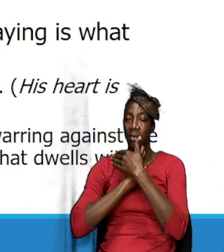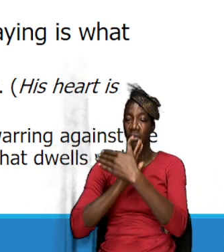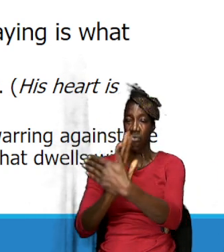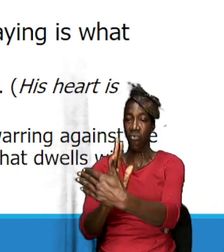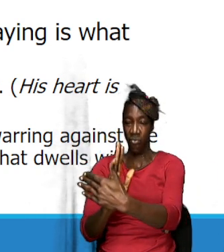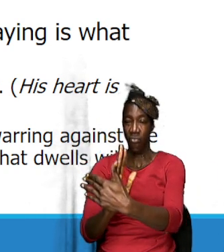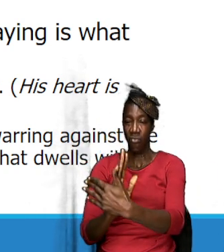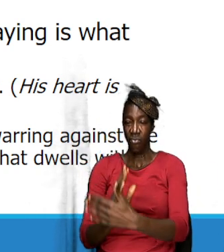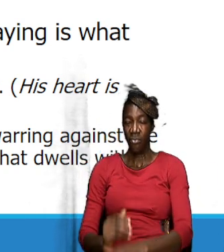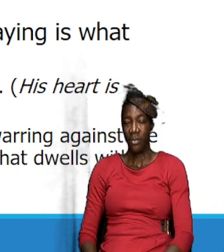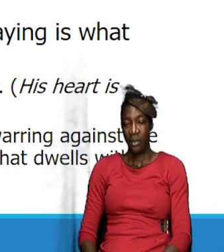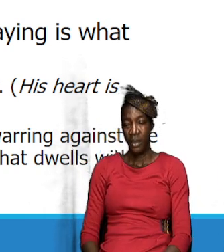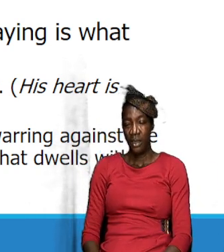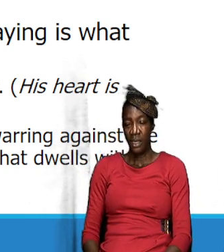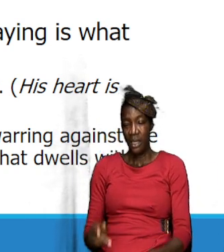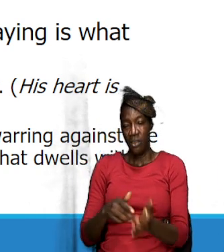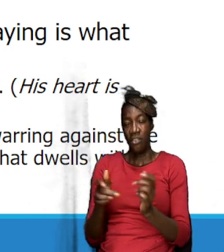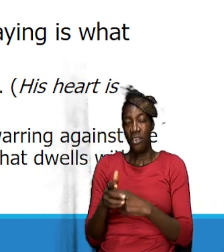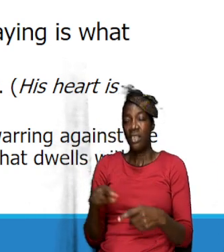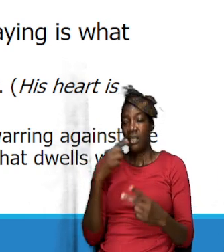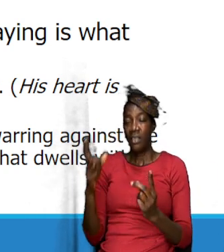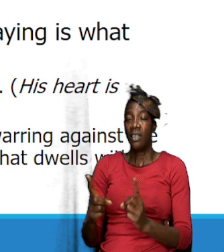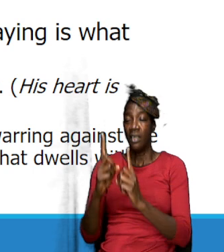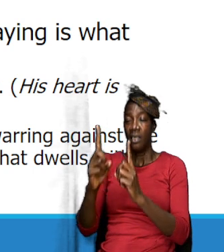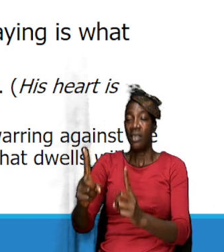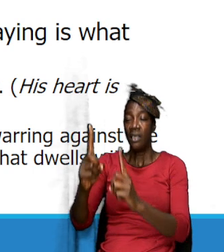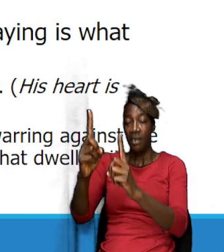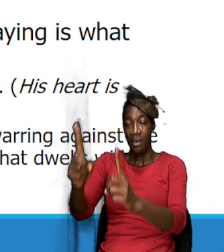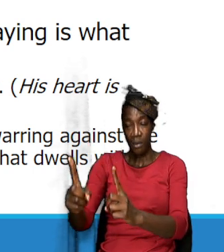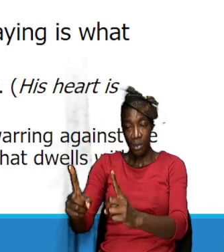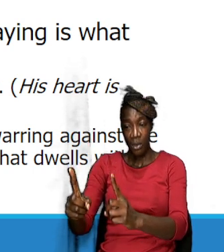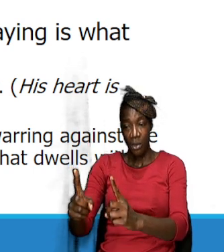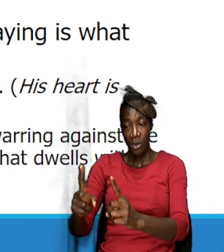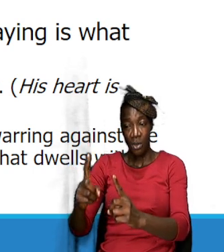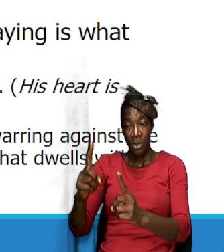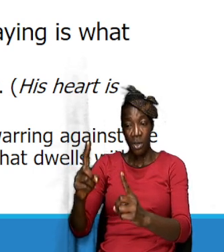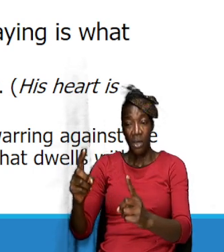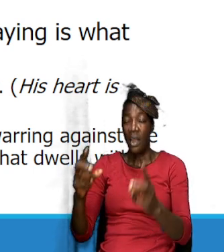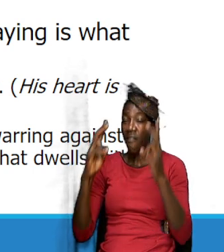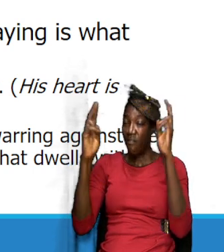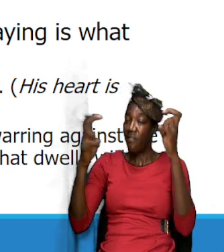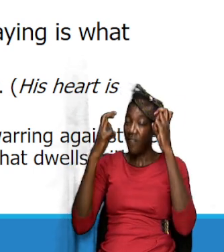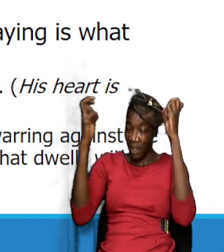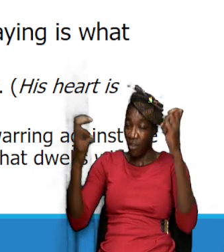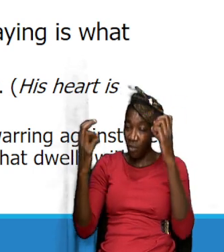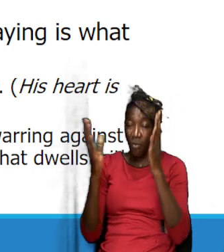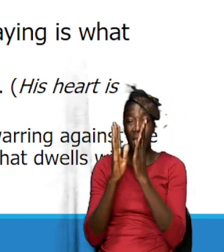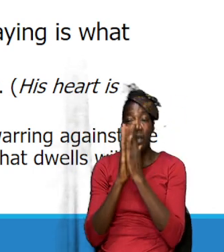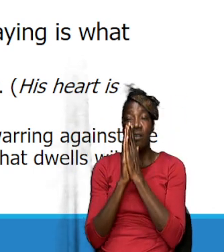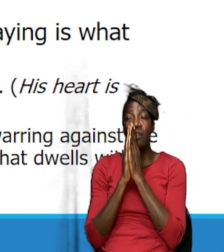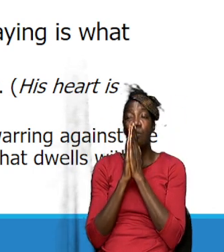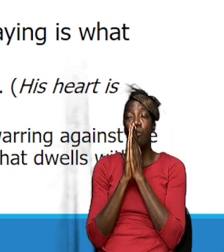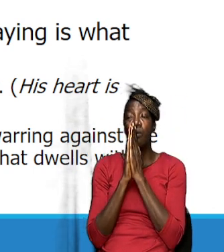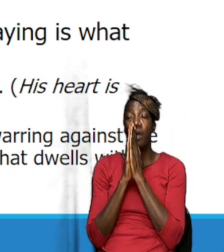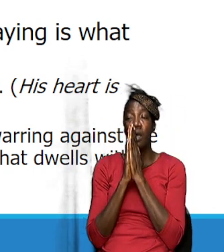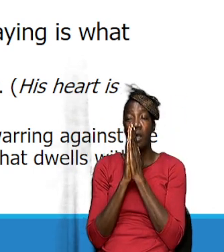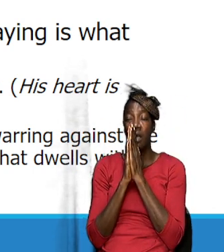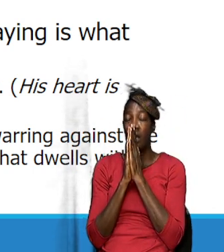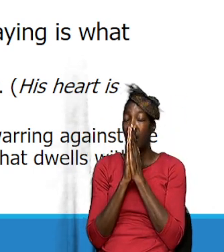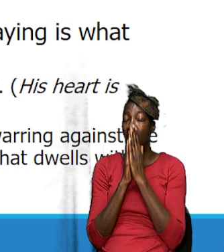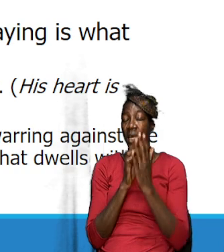the way you overcome this is by prayer because the heart is willing